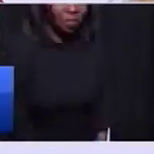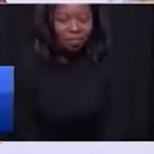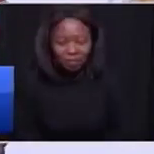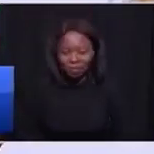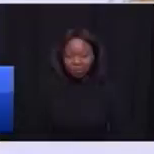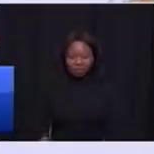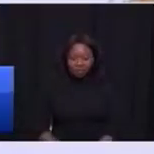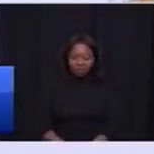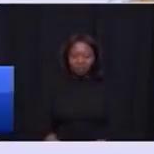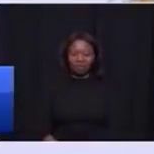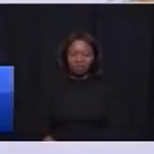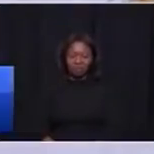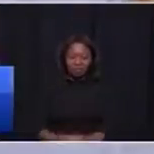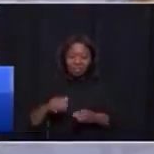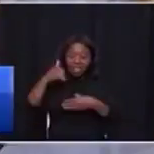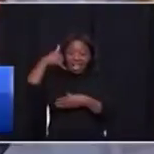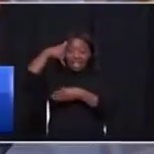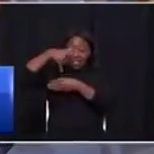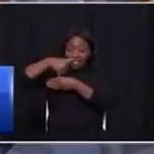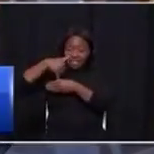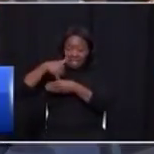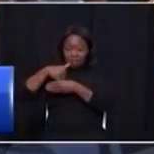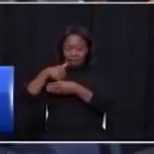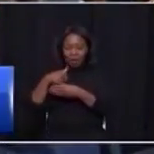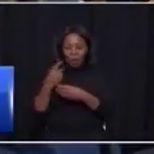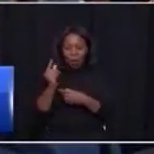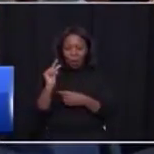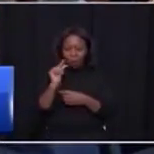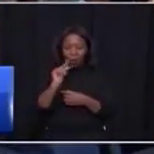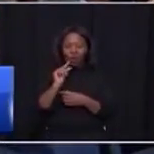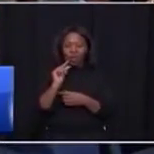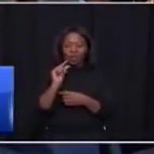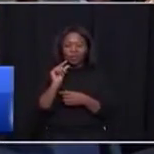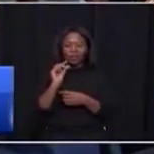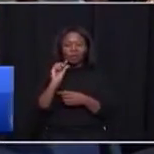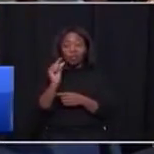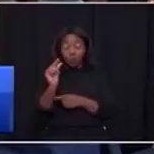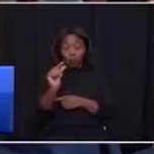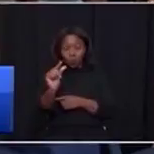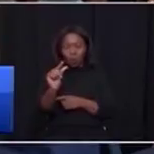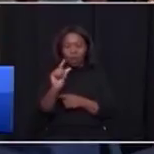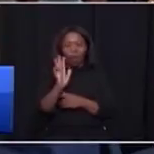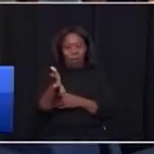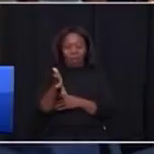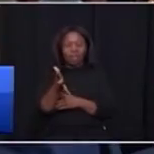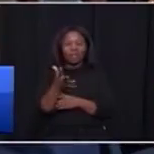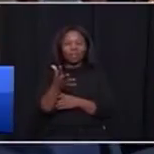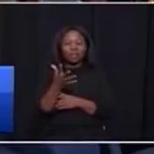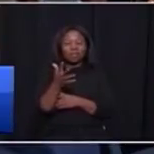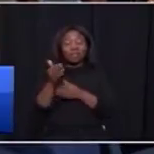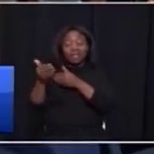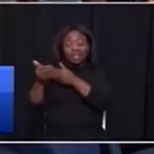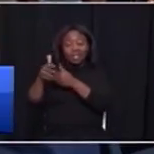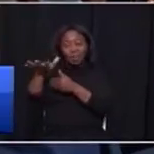A major investment is also on the pipeline right there next to